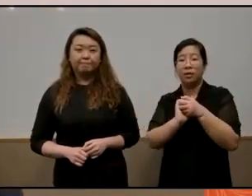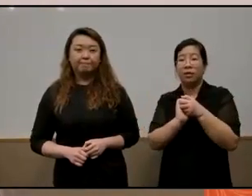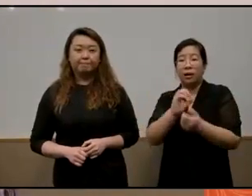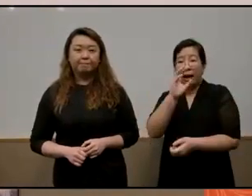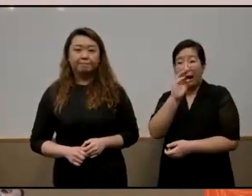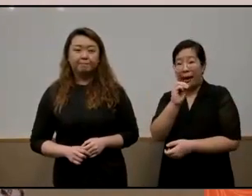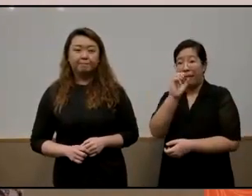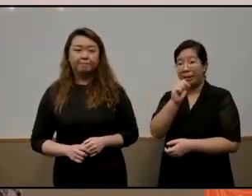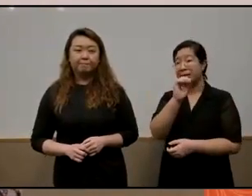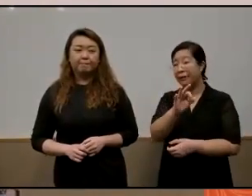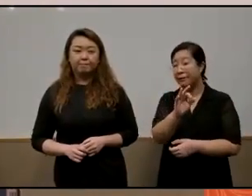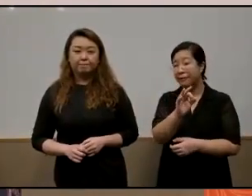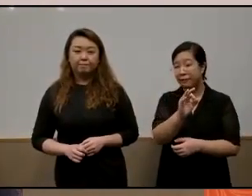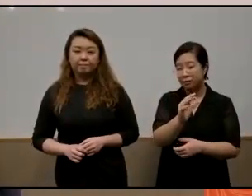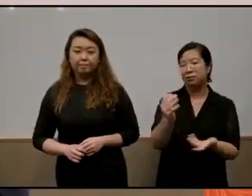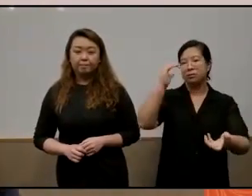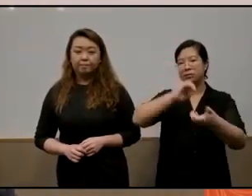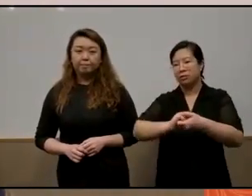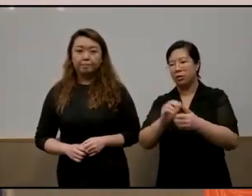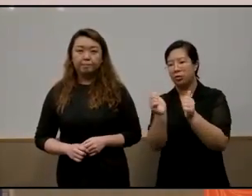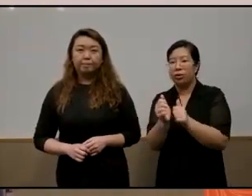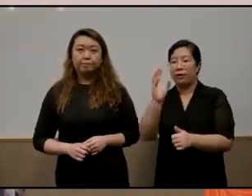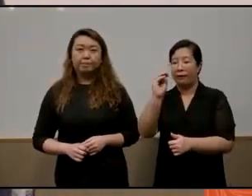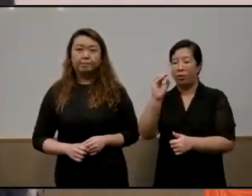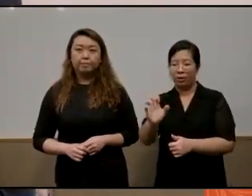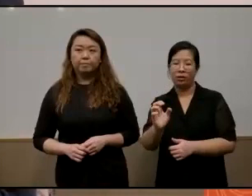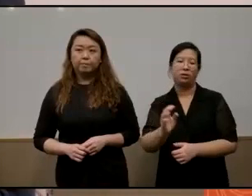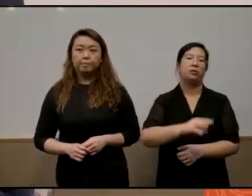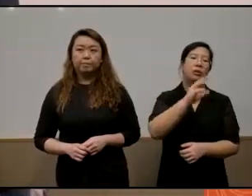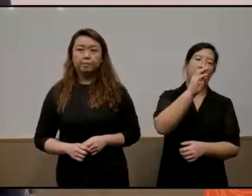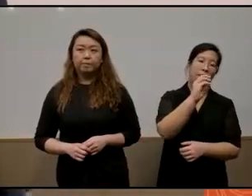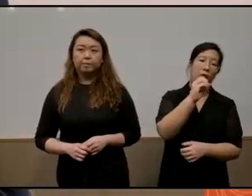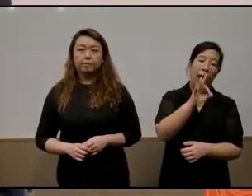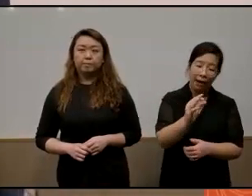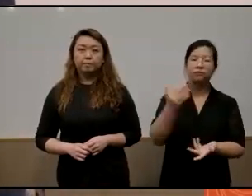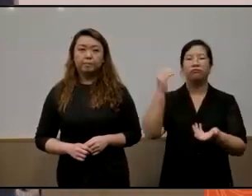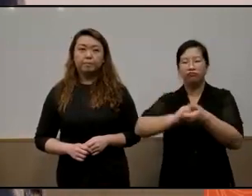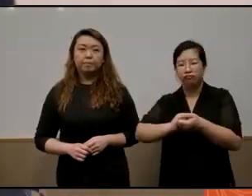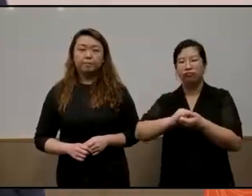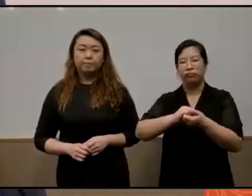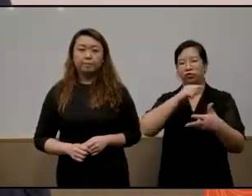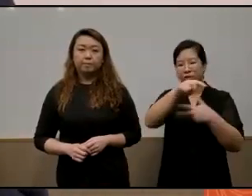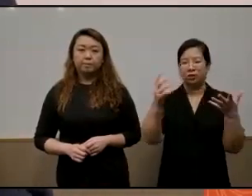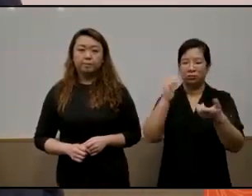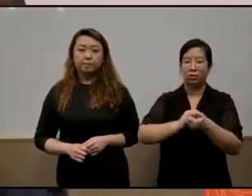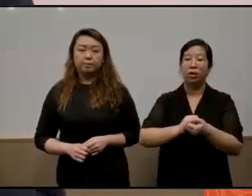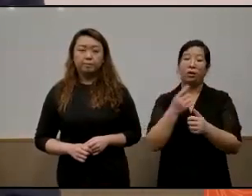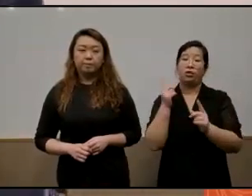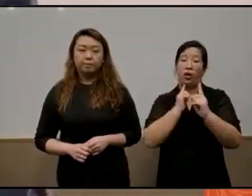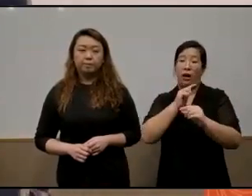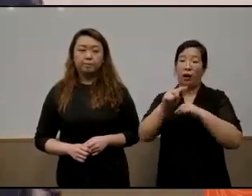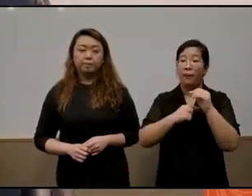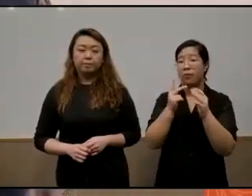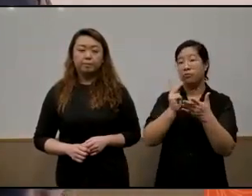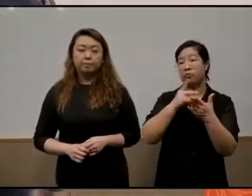working hand in hand in moe right minister of finance would feature in this so if we talk about a residential program for for